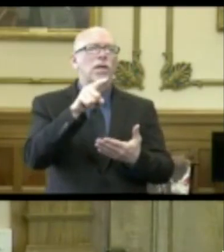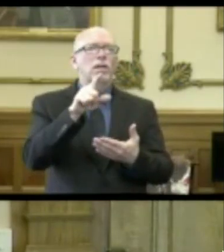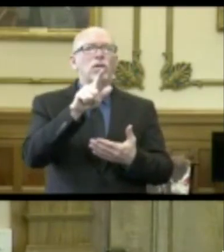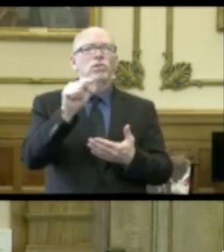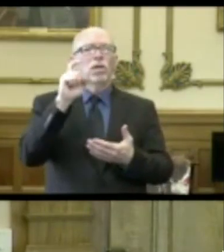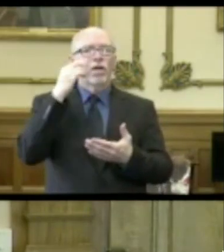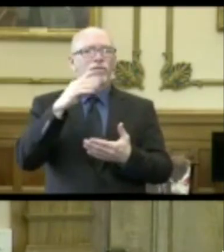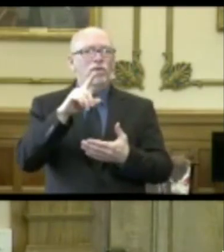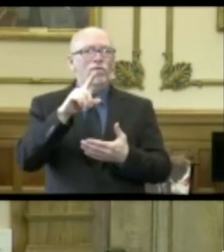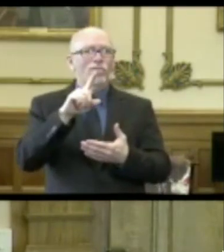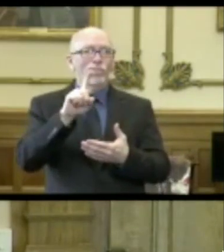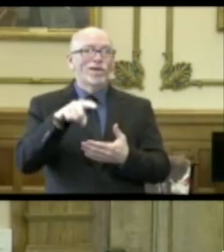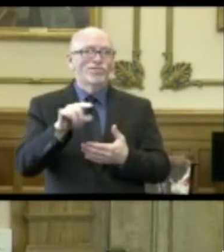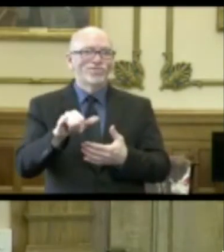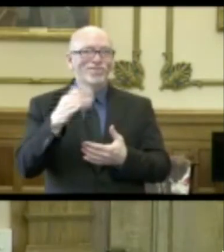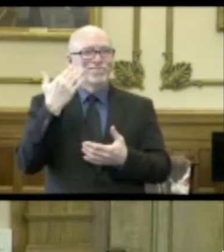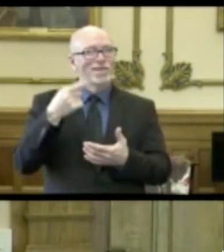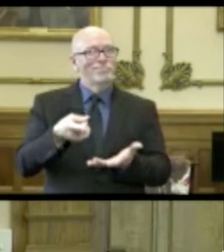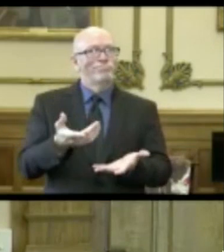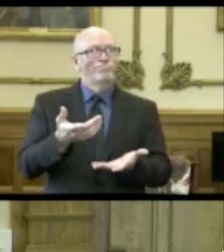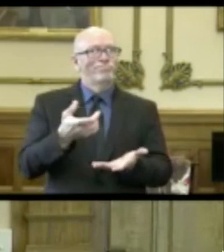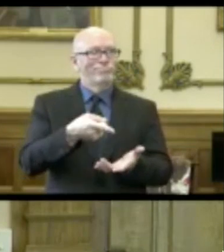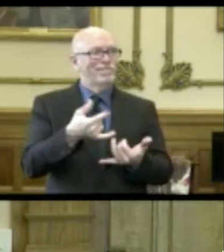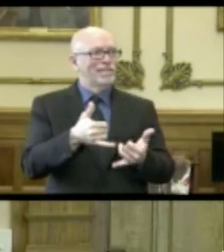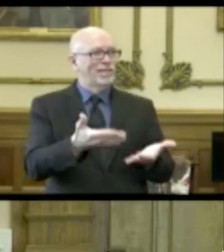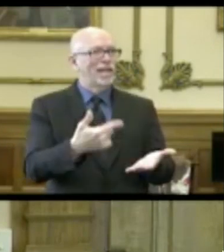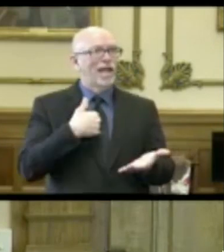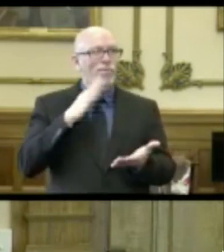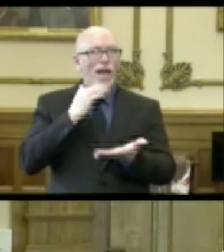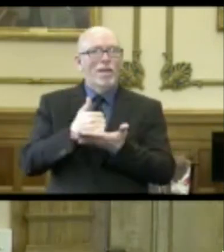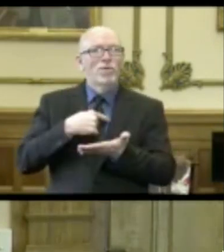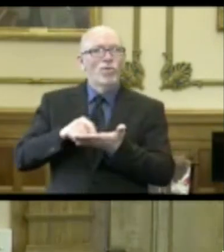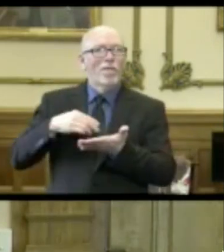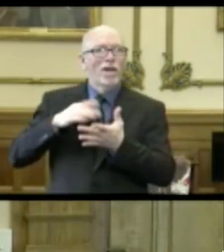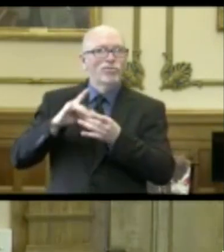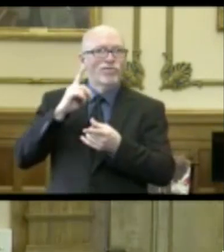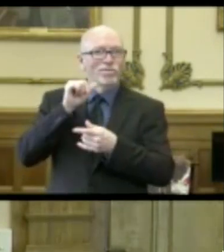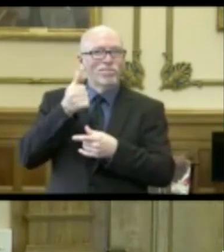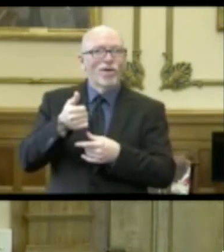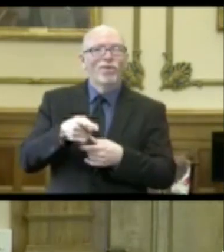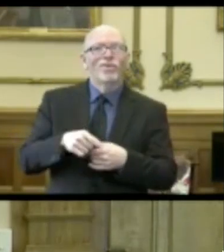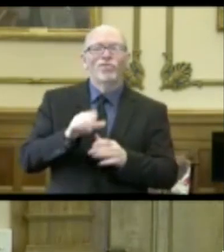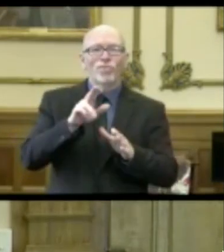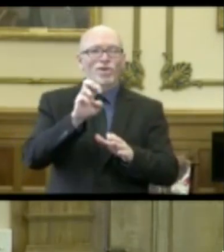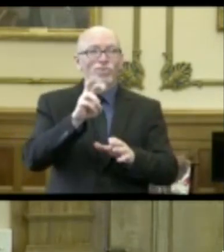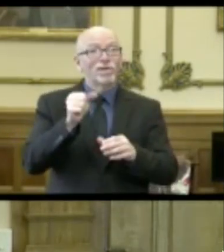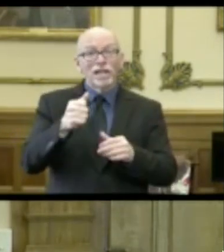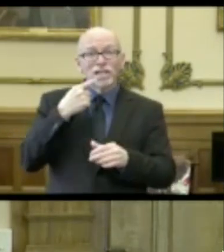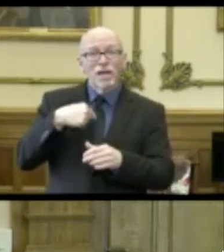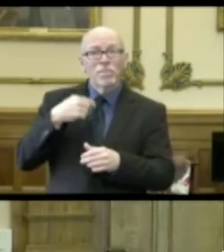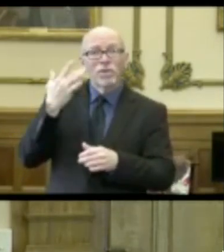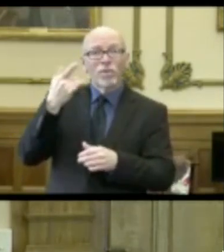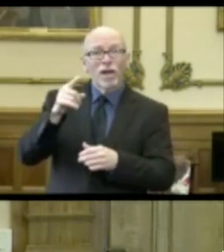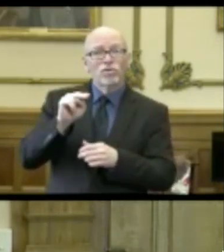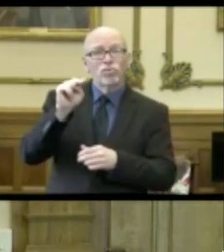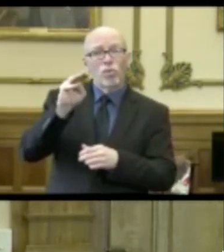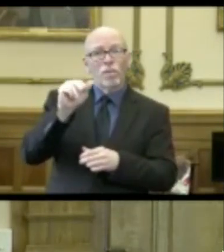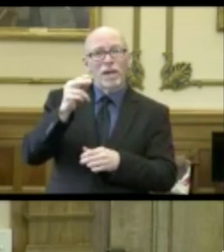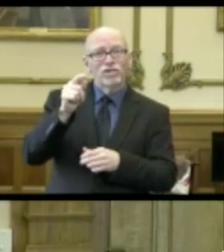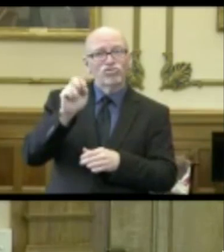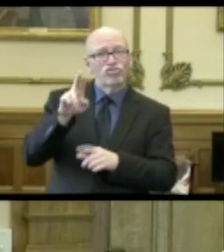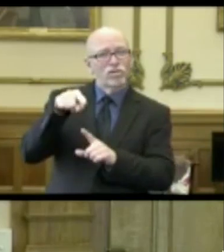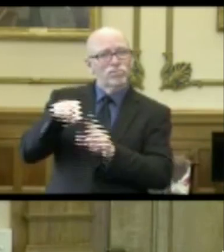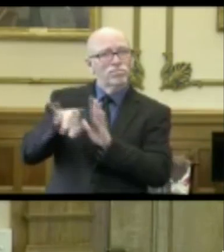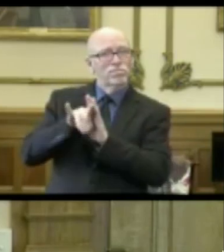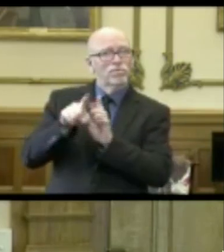Governor Krause a question since that'll help me write my story for tomorrow. That's great news you delivered. Can you tell me why North Manchester specifically was